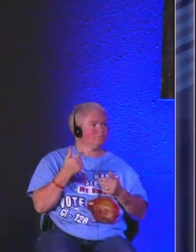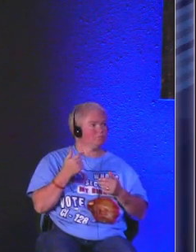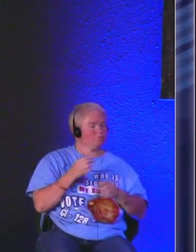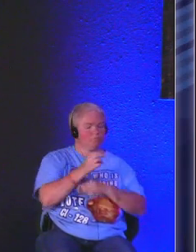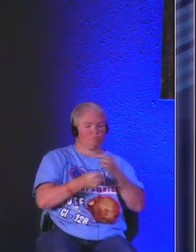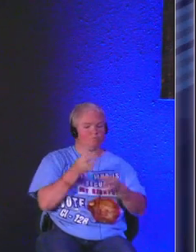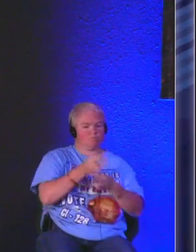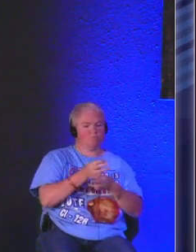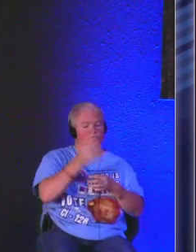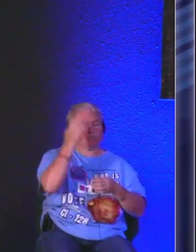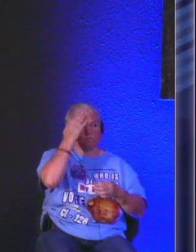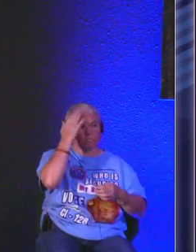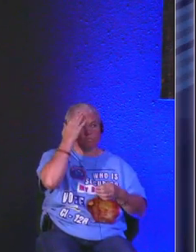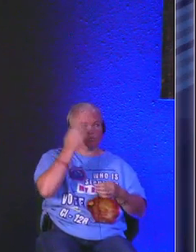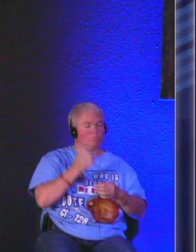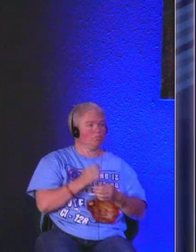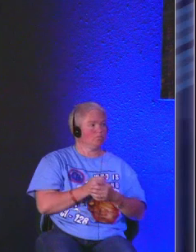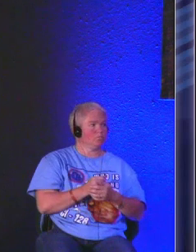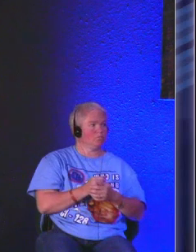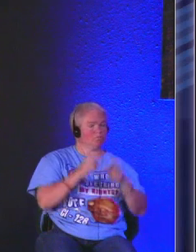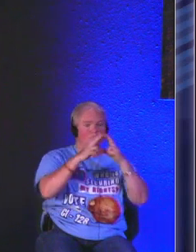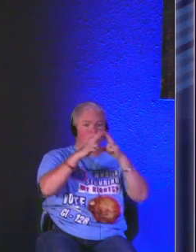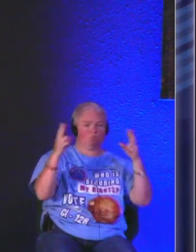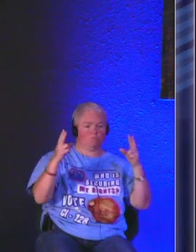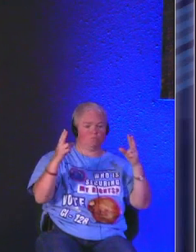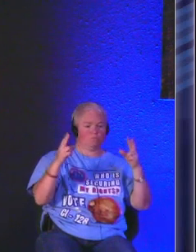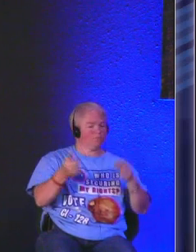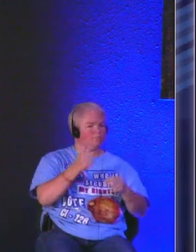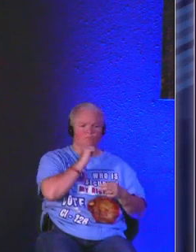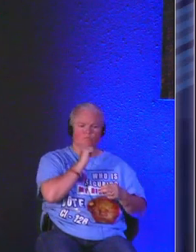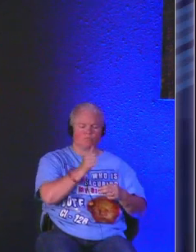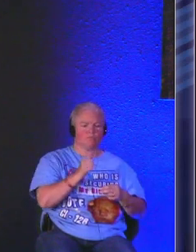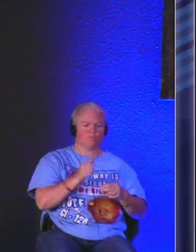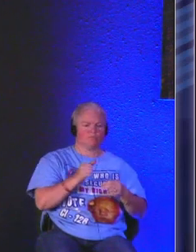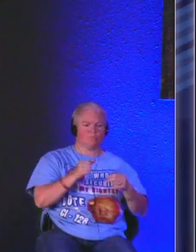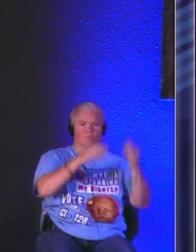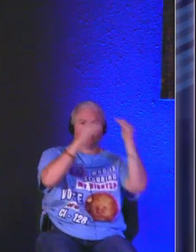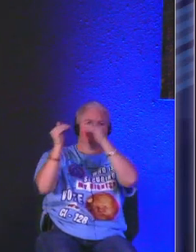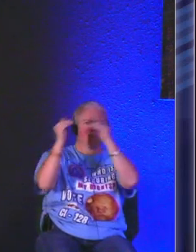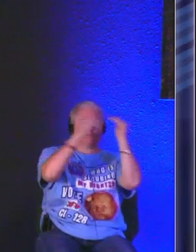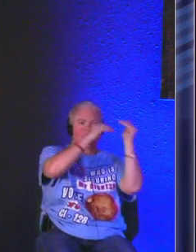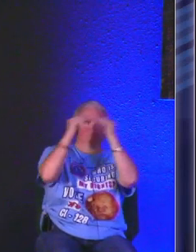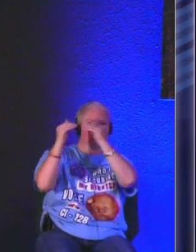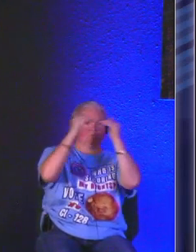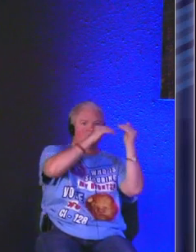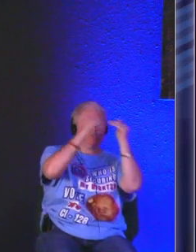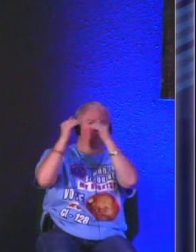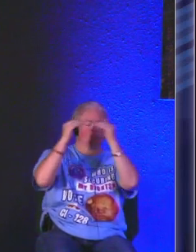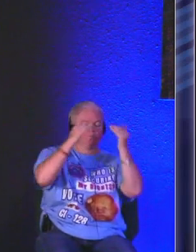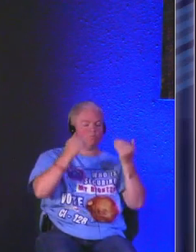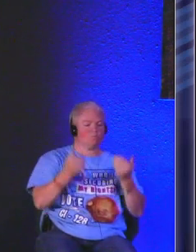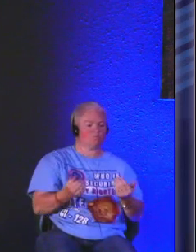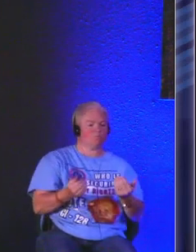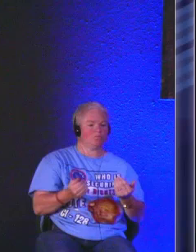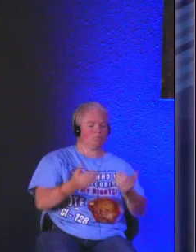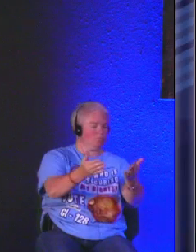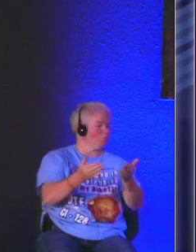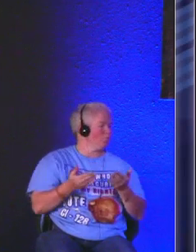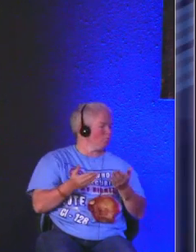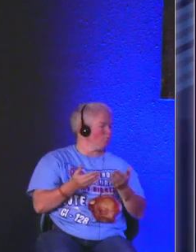out of this world kind of thoughts that are very abnormal you're battling that right now except